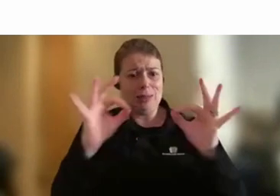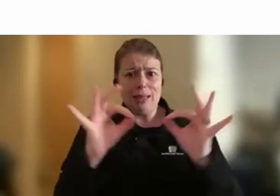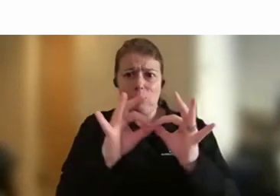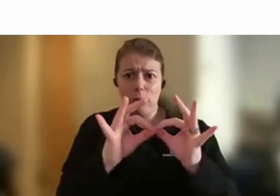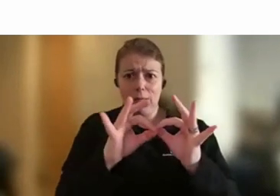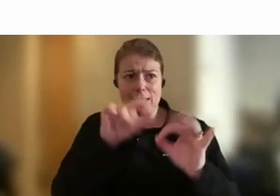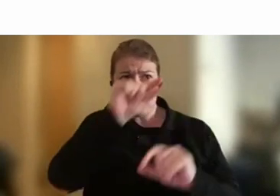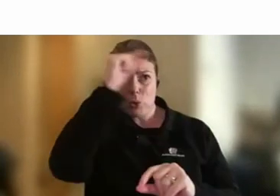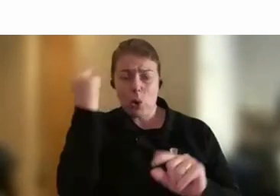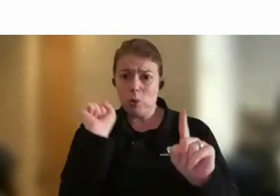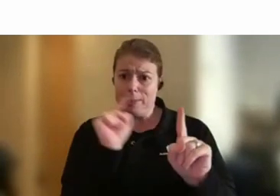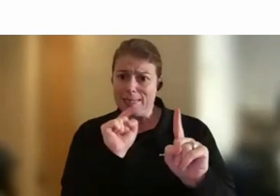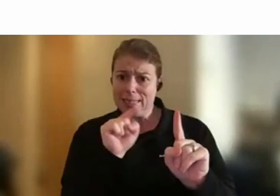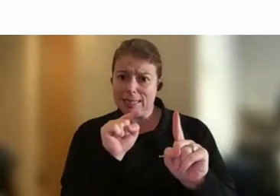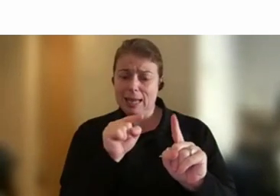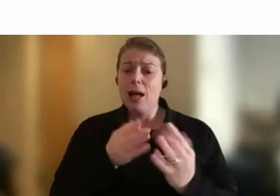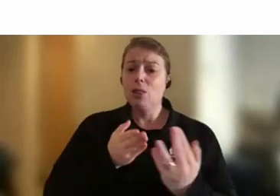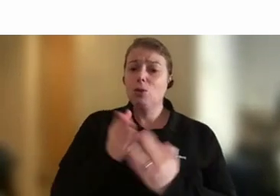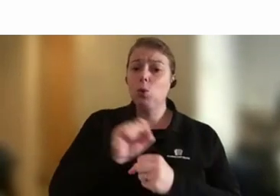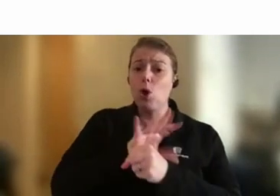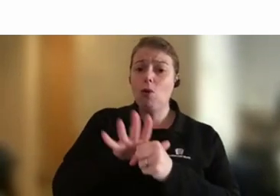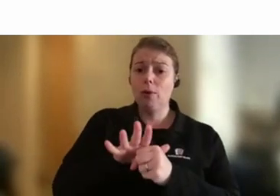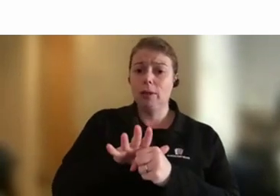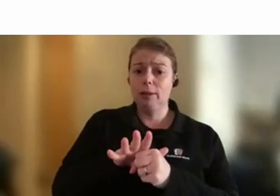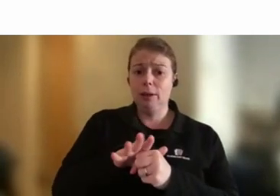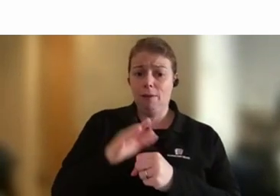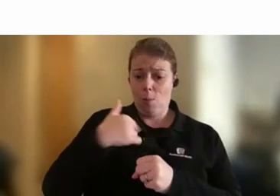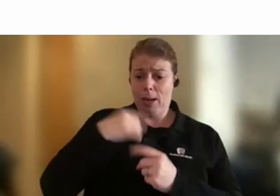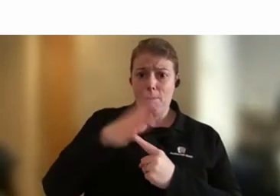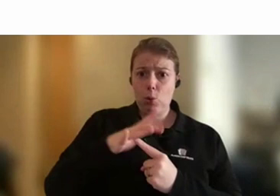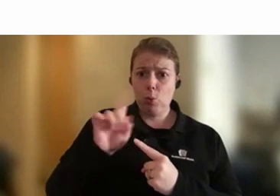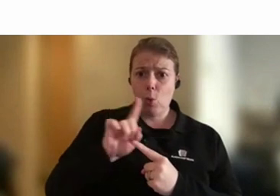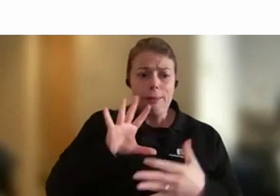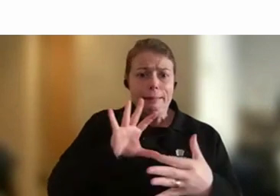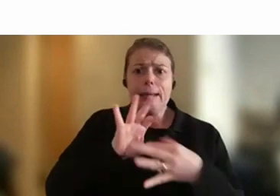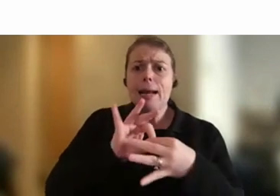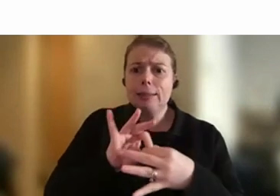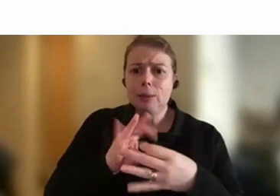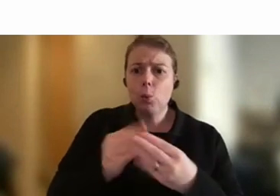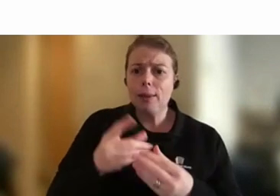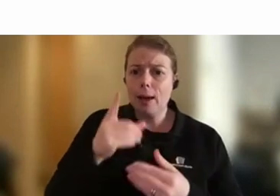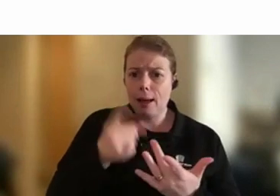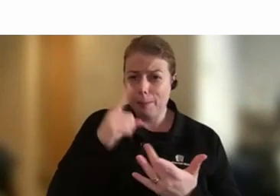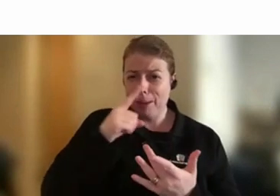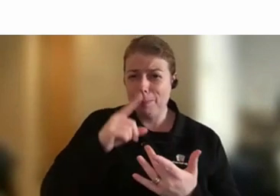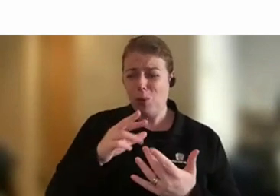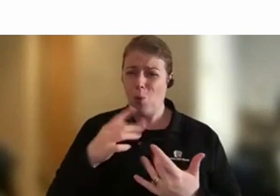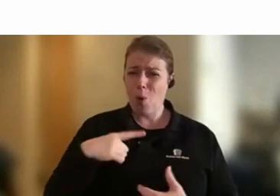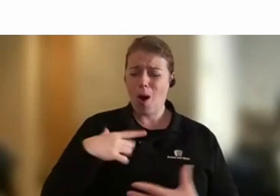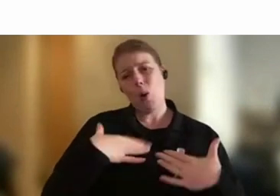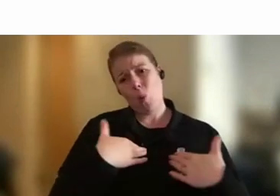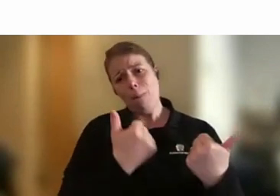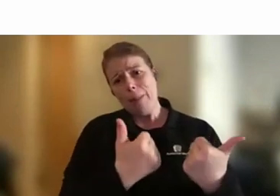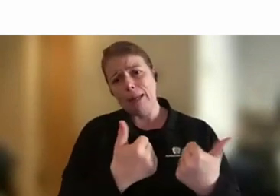was really important to me during COVID was having that connection from a wellbeing perspective so that we can make sure that the people are